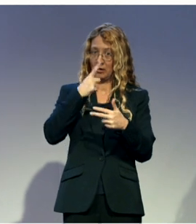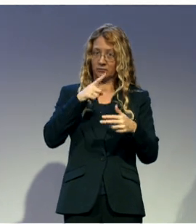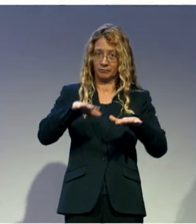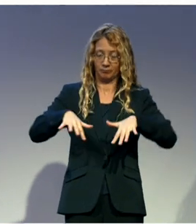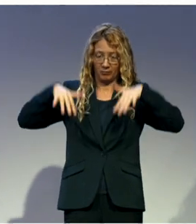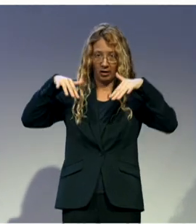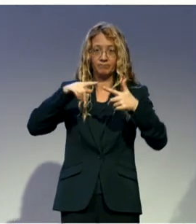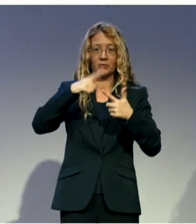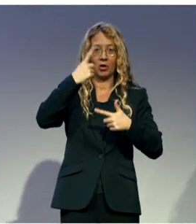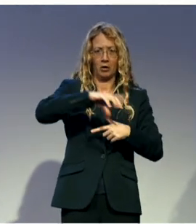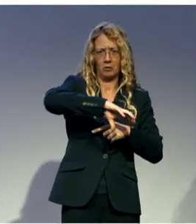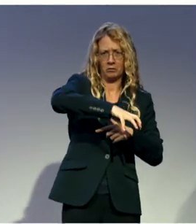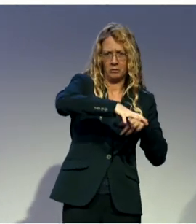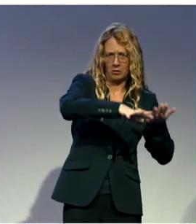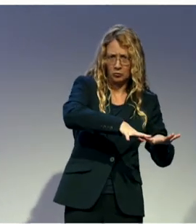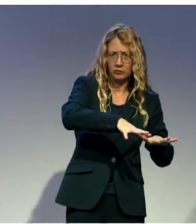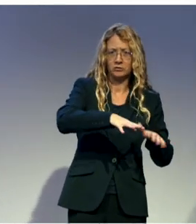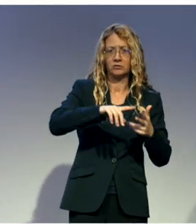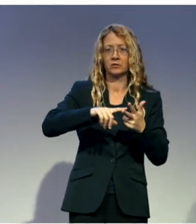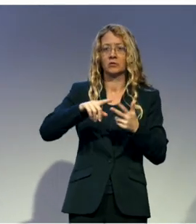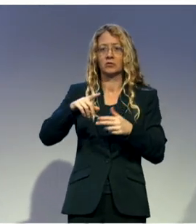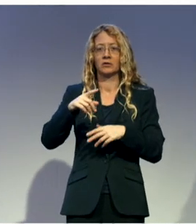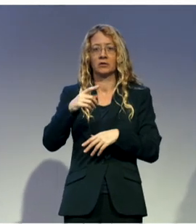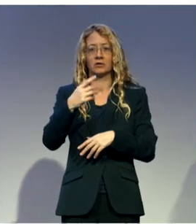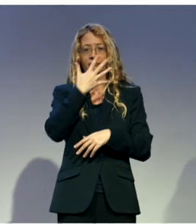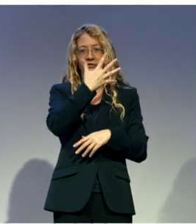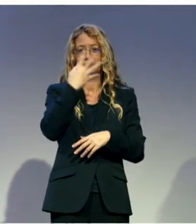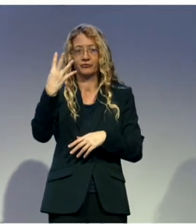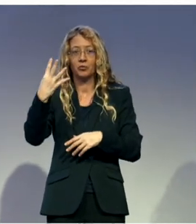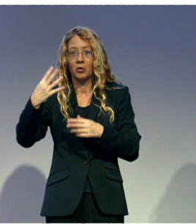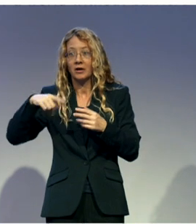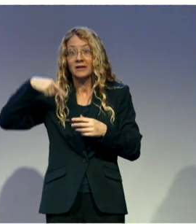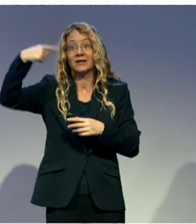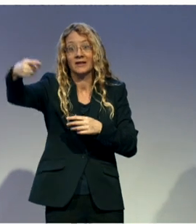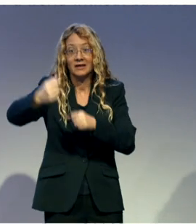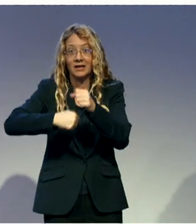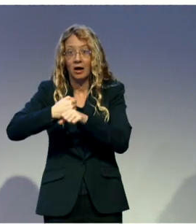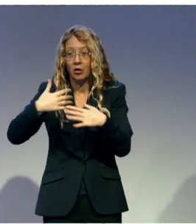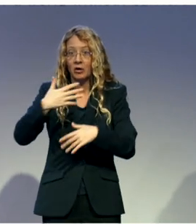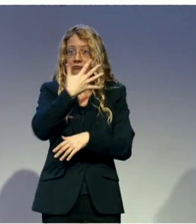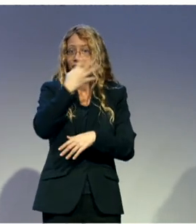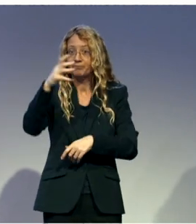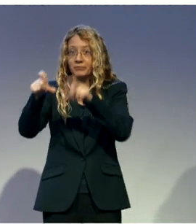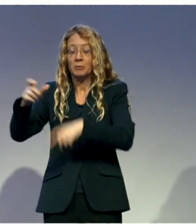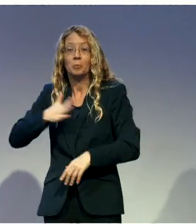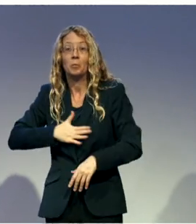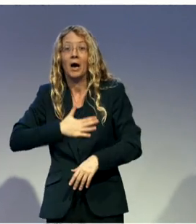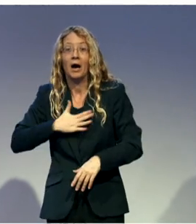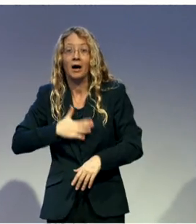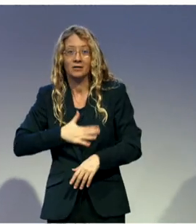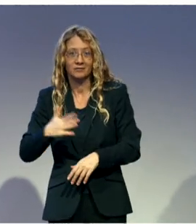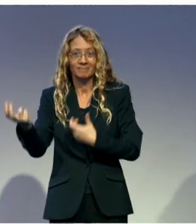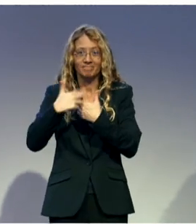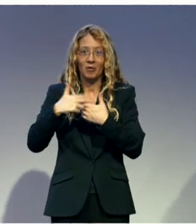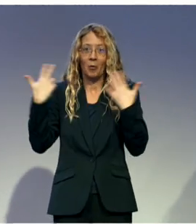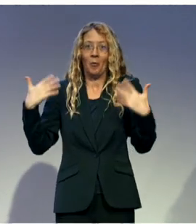position, and the rest are standing at a councillor position. And we'll talk about some of the successes